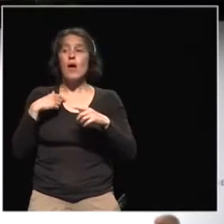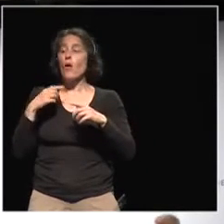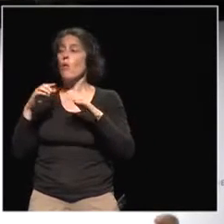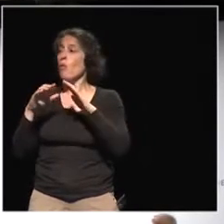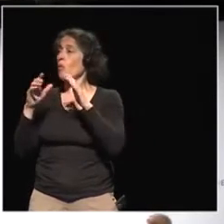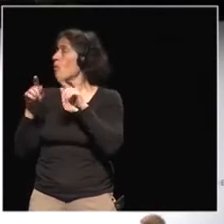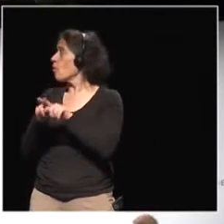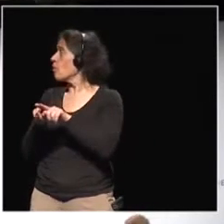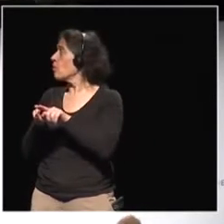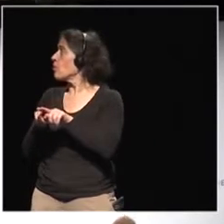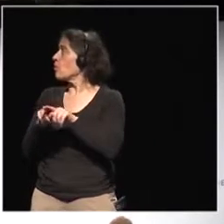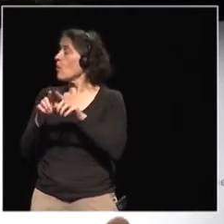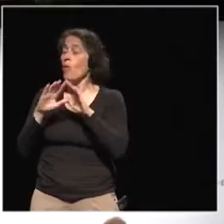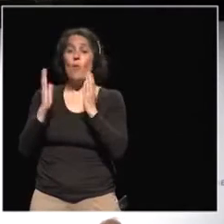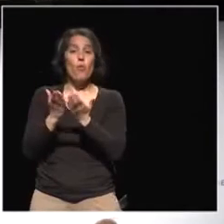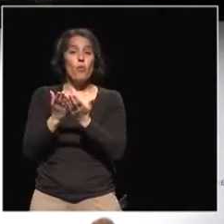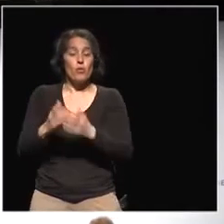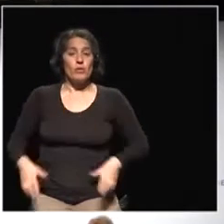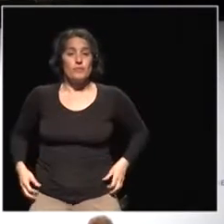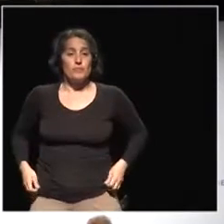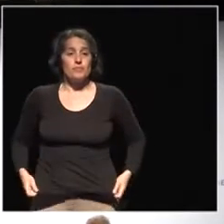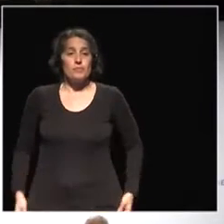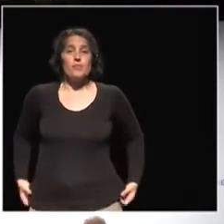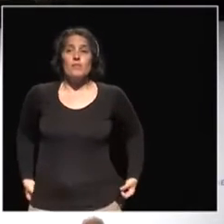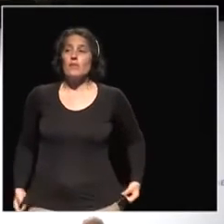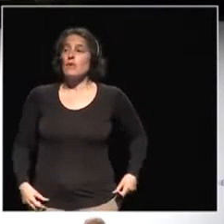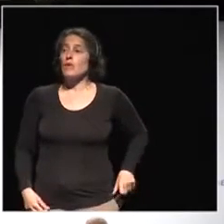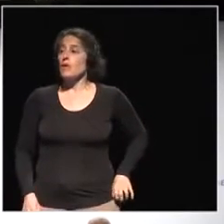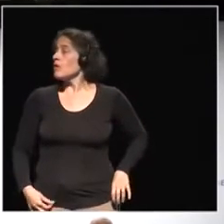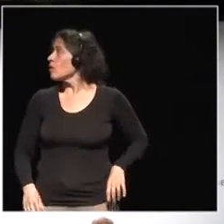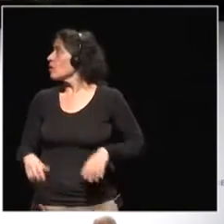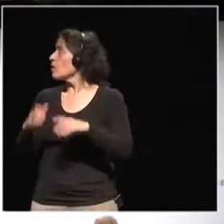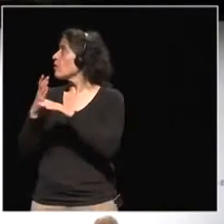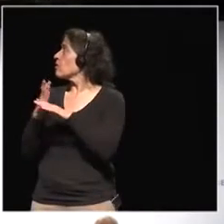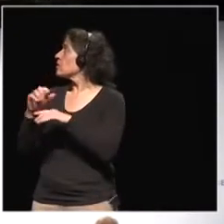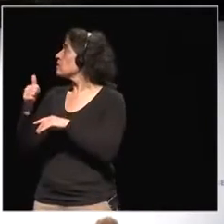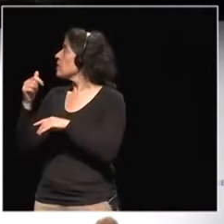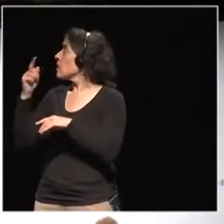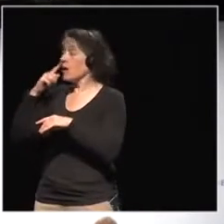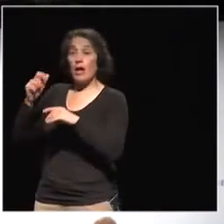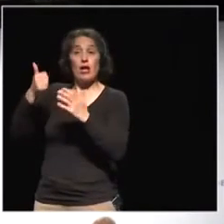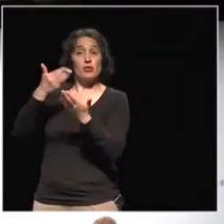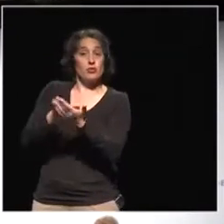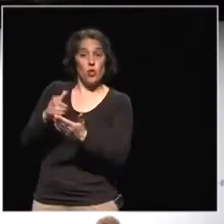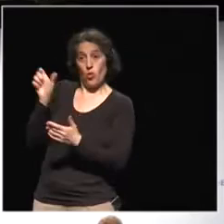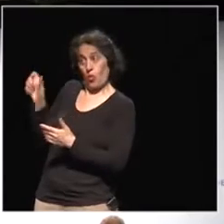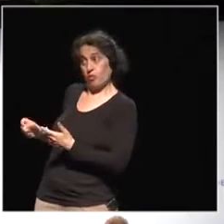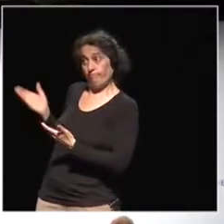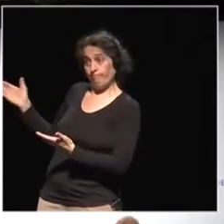but before I would just like to introduce you briefly to the panel which we have here. So here we have Ananta